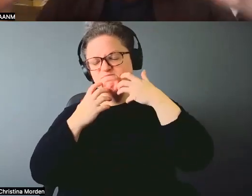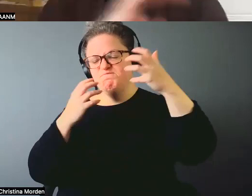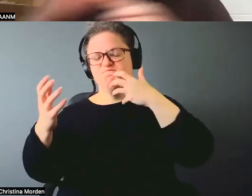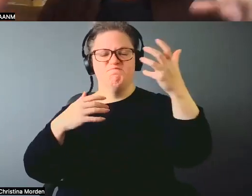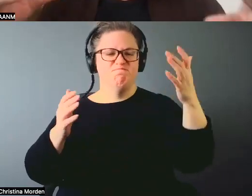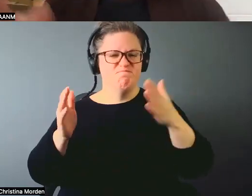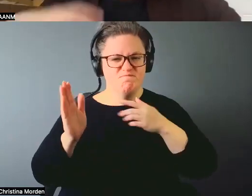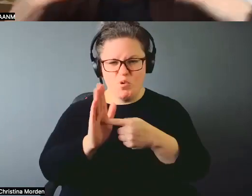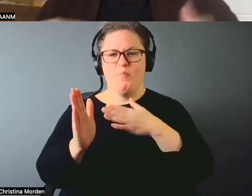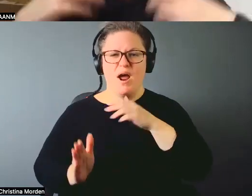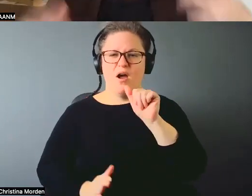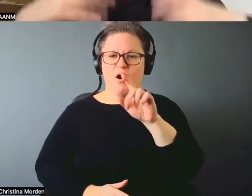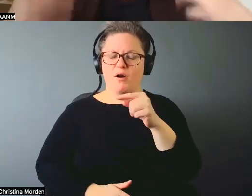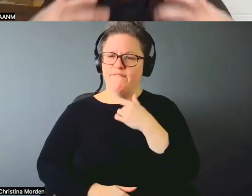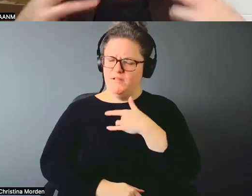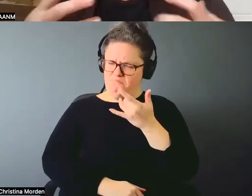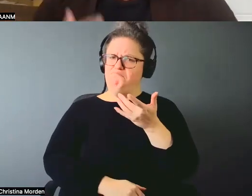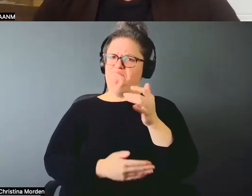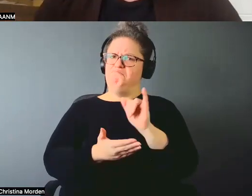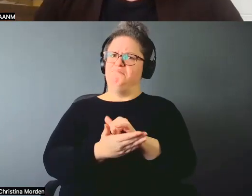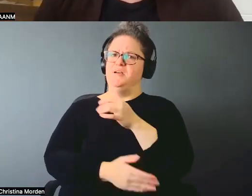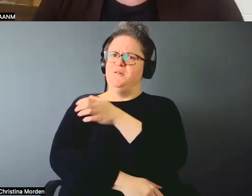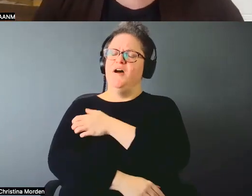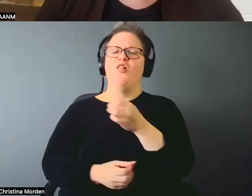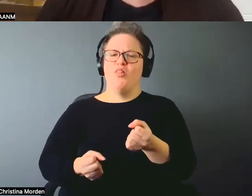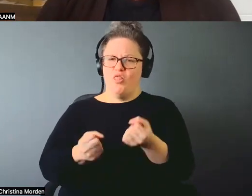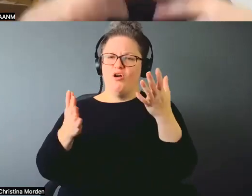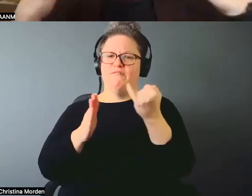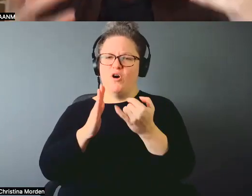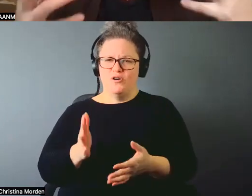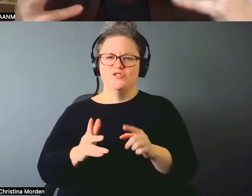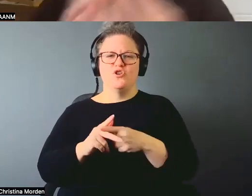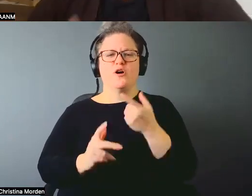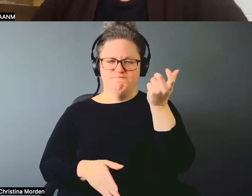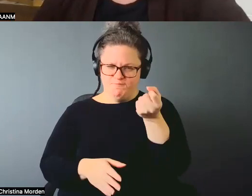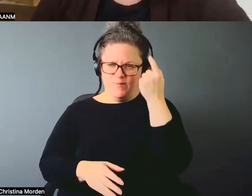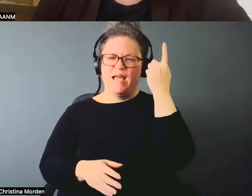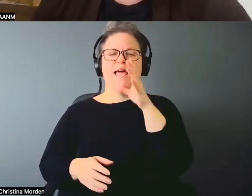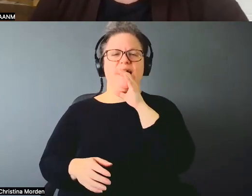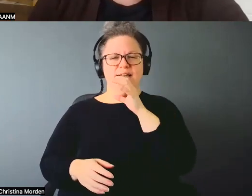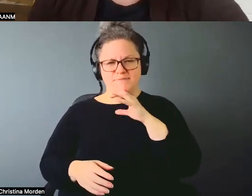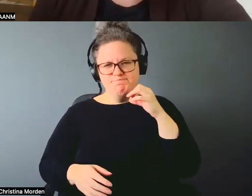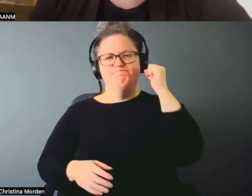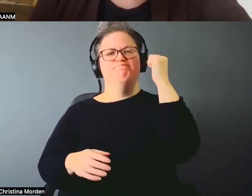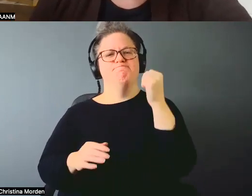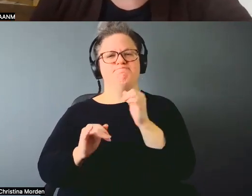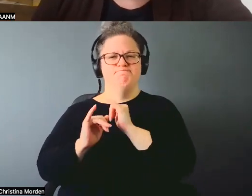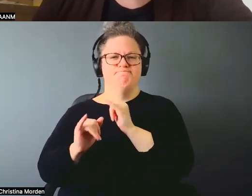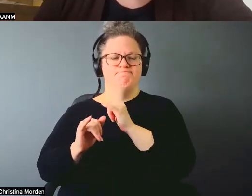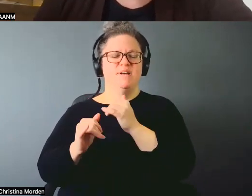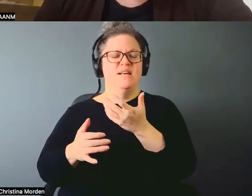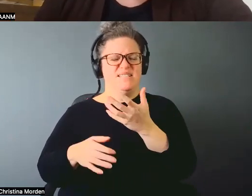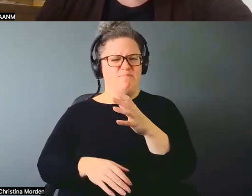quite a few artists across Canada who are starting to relate to the crone and to really and the power that exists within that position.